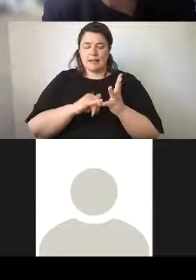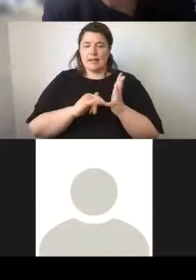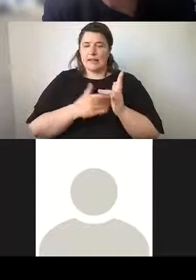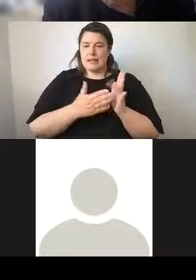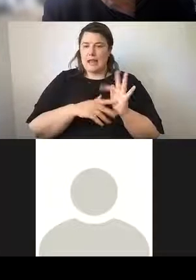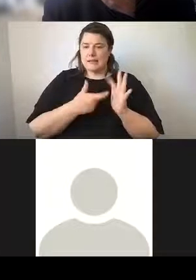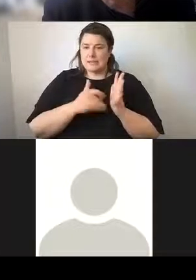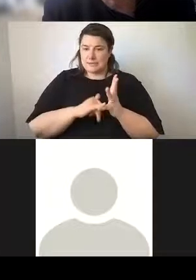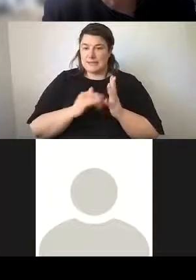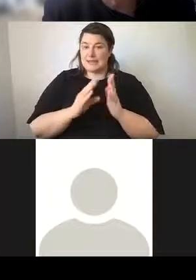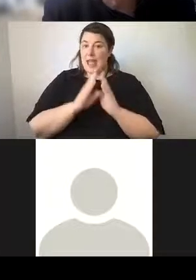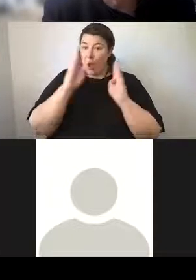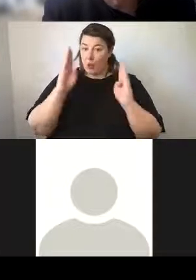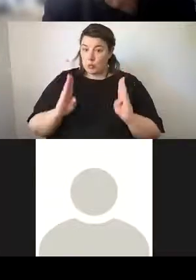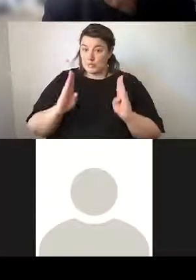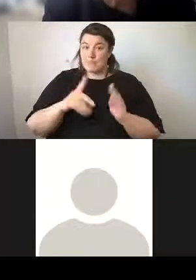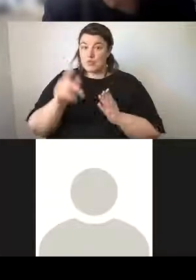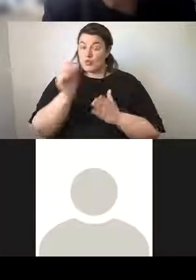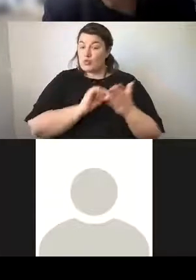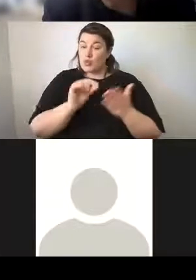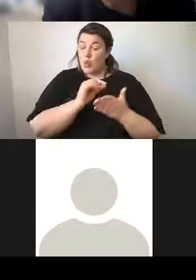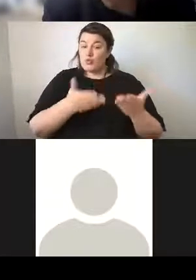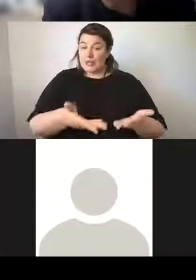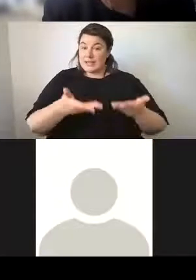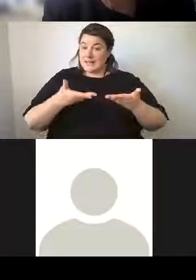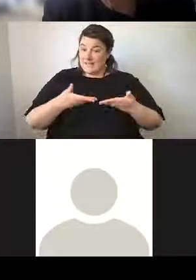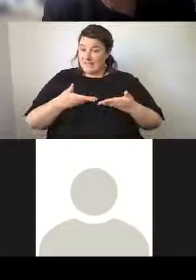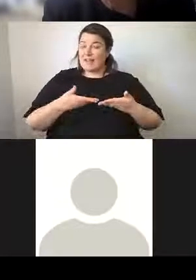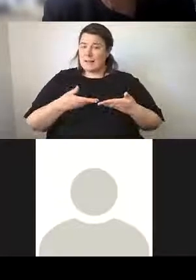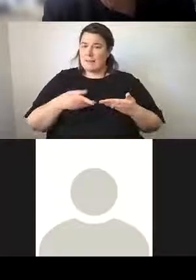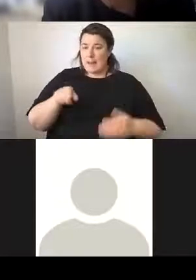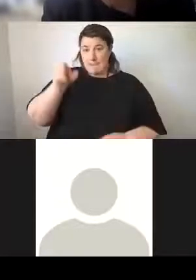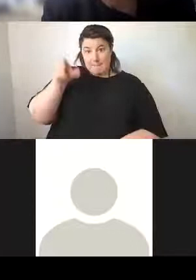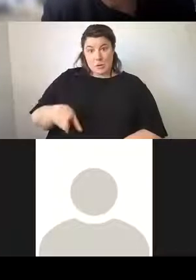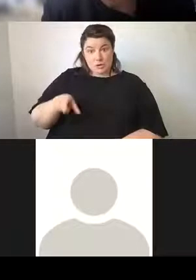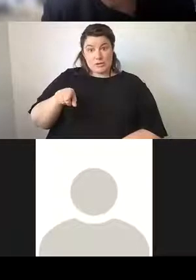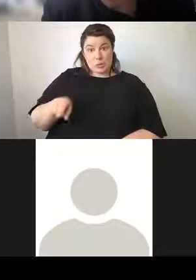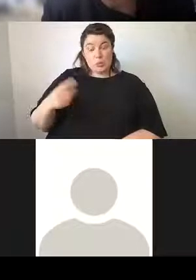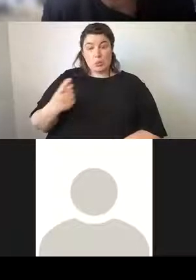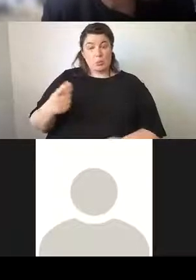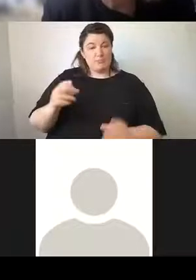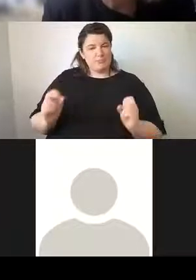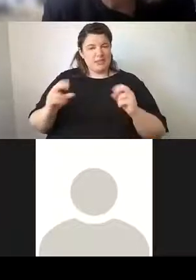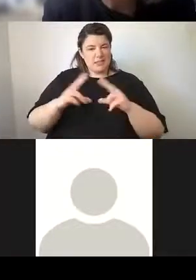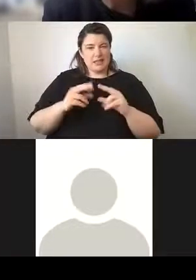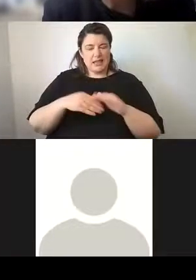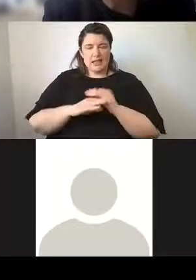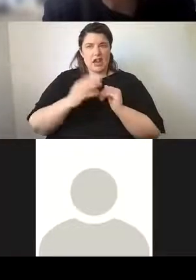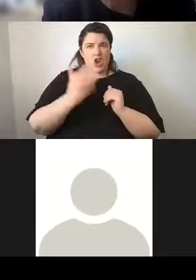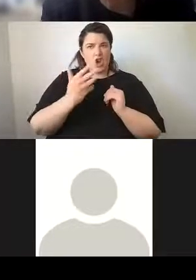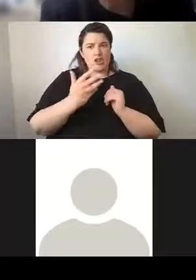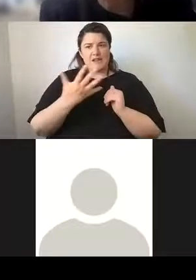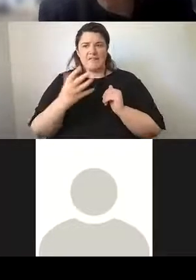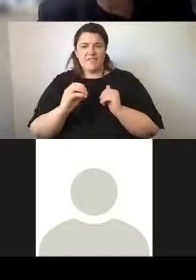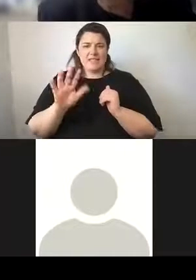given to us by a fellow who had been to Sydney in the 1950s,